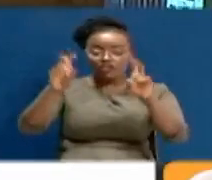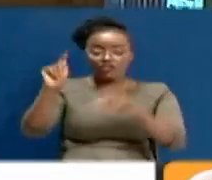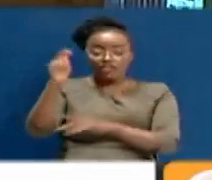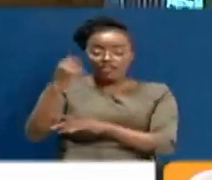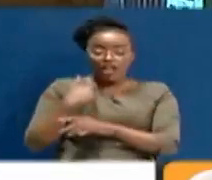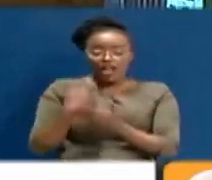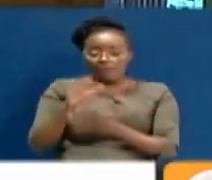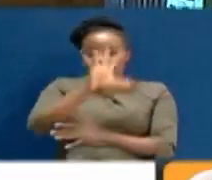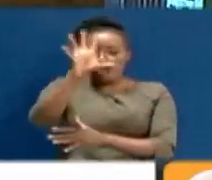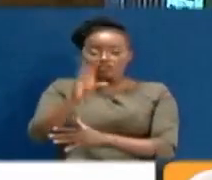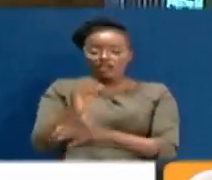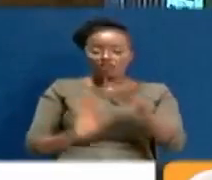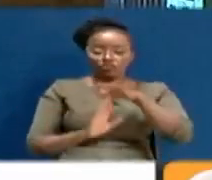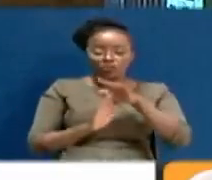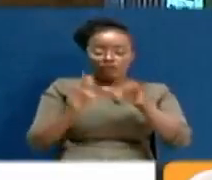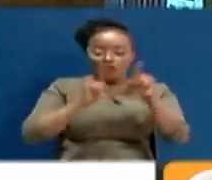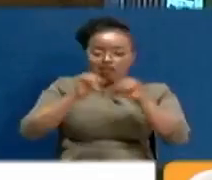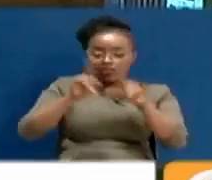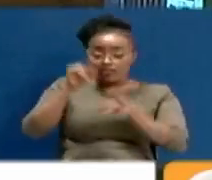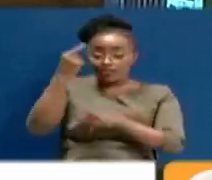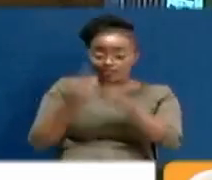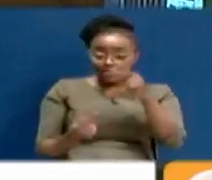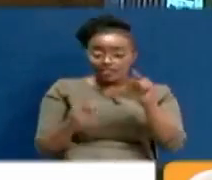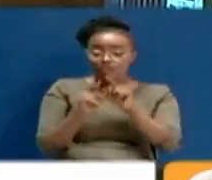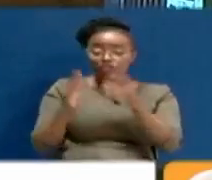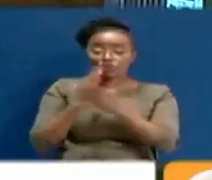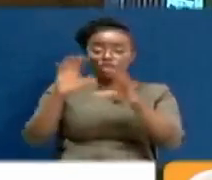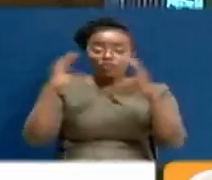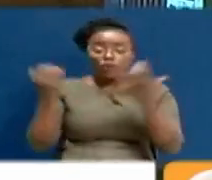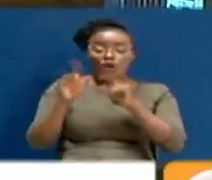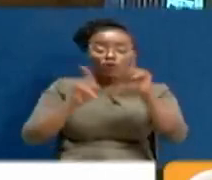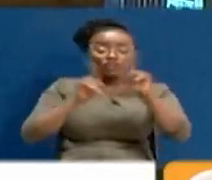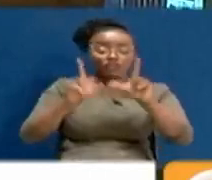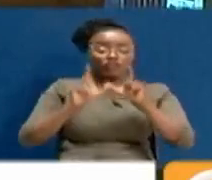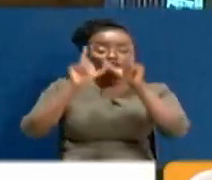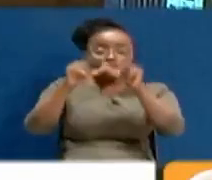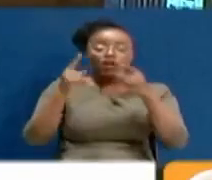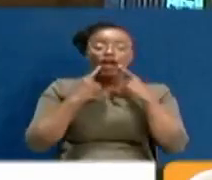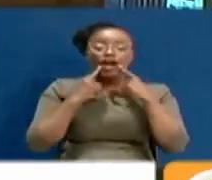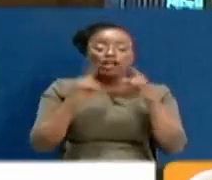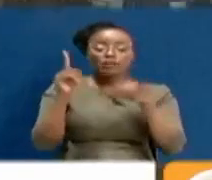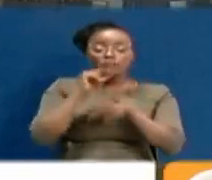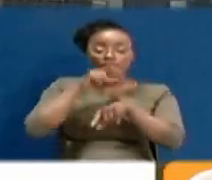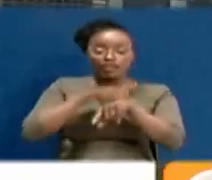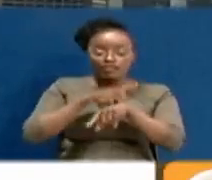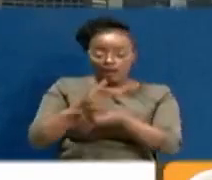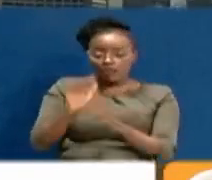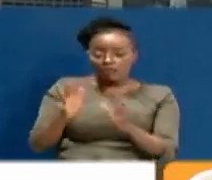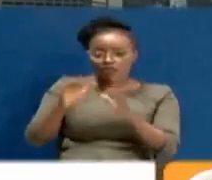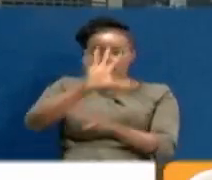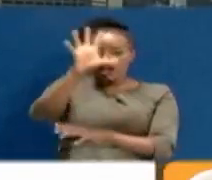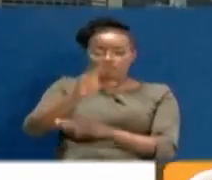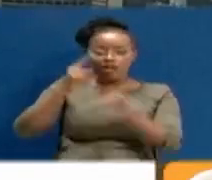Kenya has been named Africa's leading tourist destination this year by the World Travel Awards. This announcement was made during the inaugural